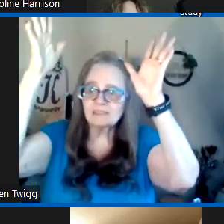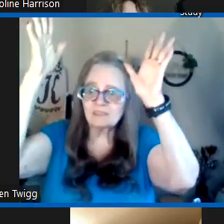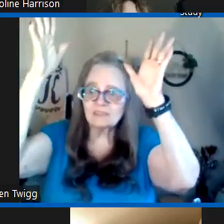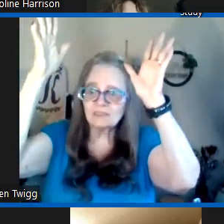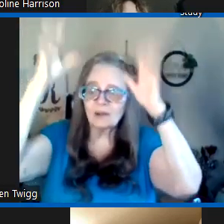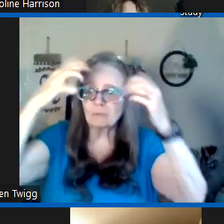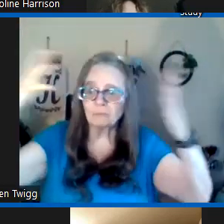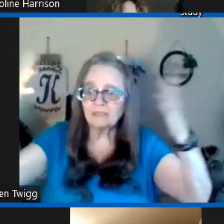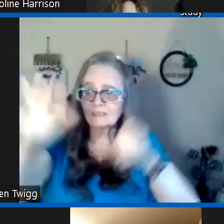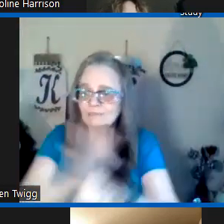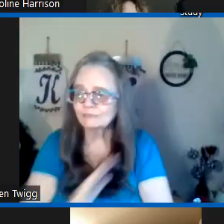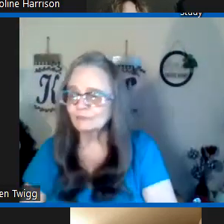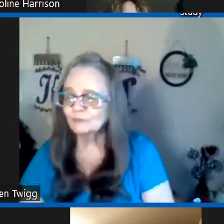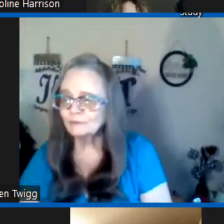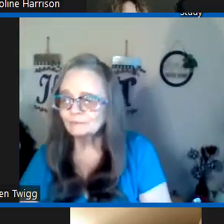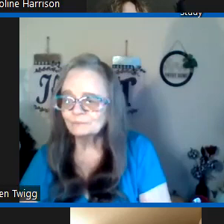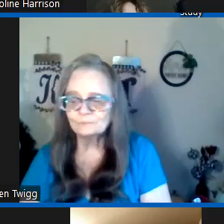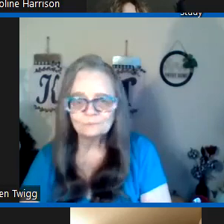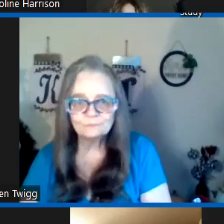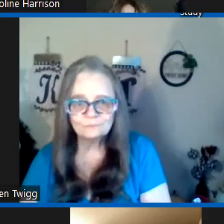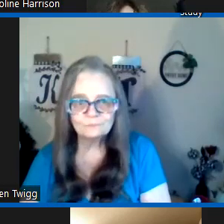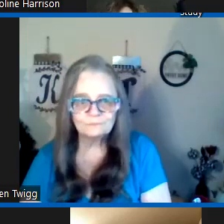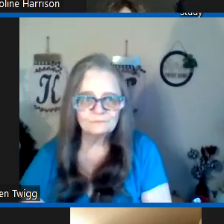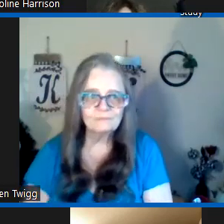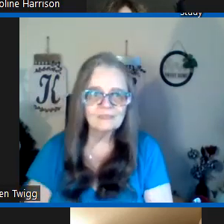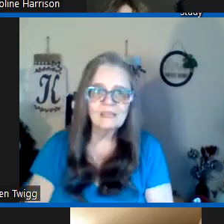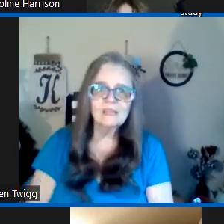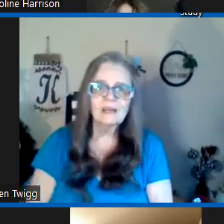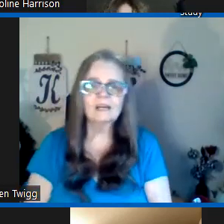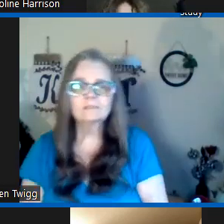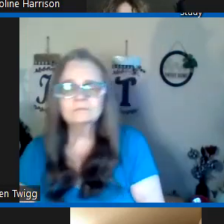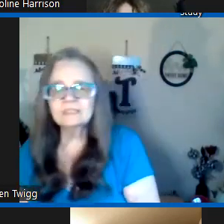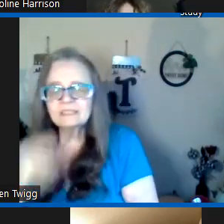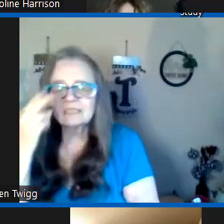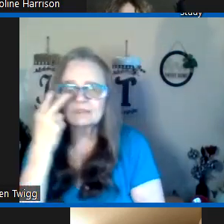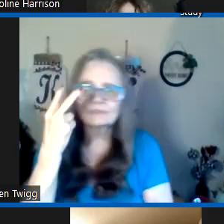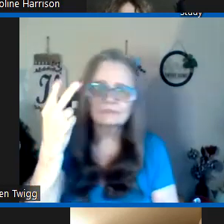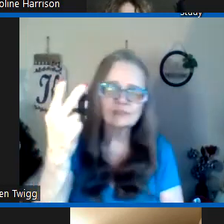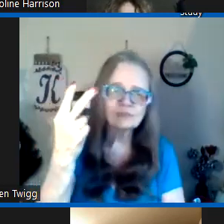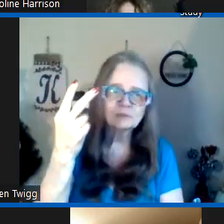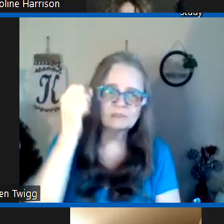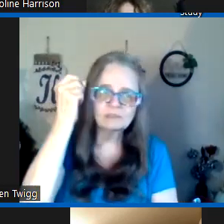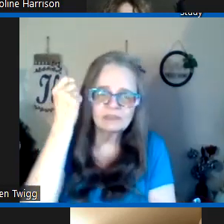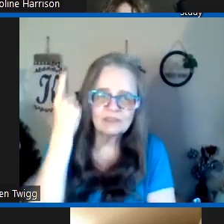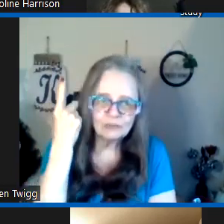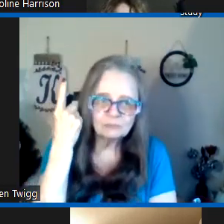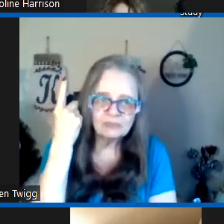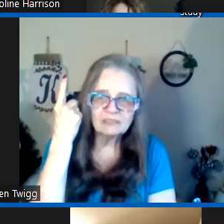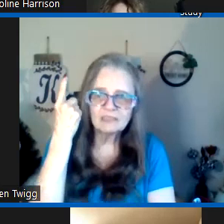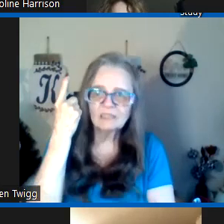imaginations are big and full um it's it's the visual